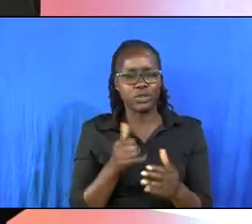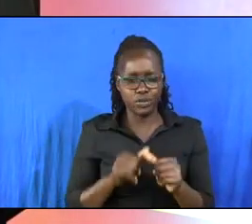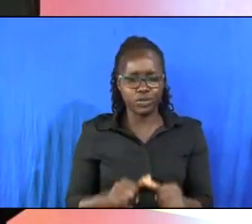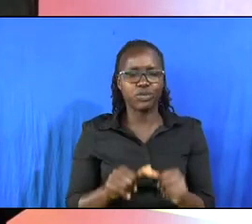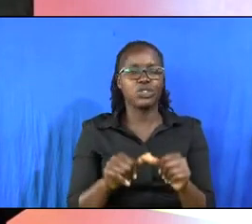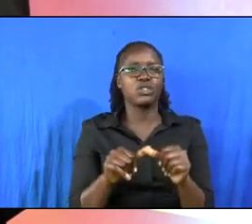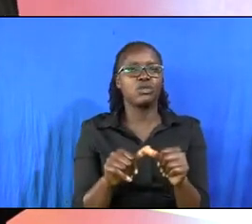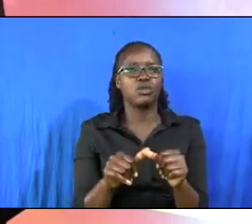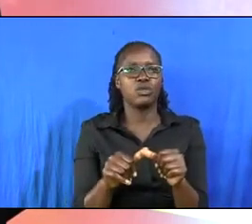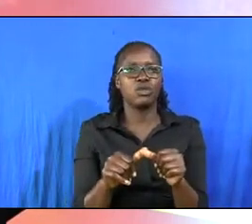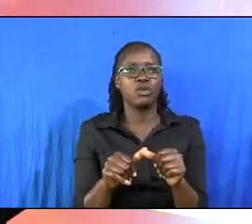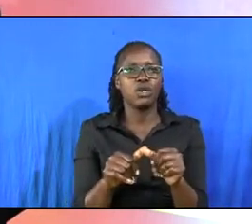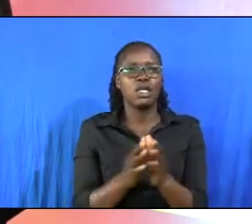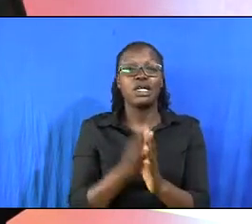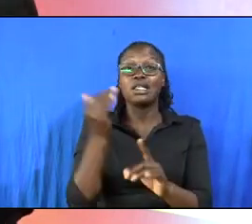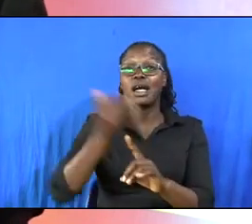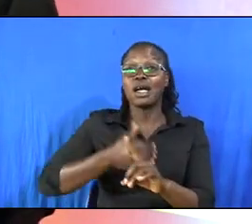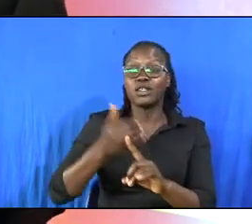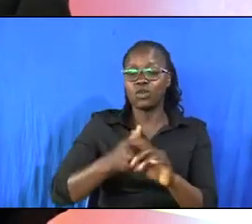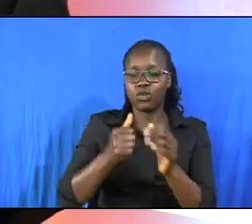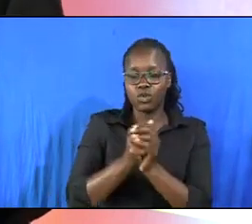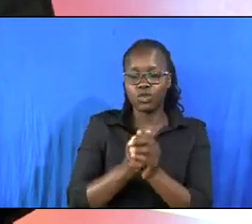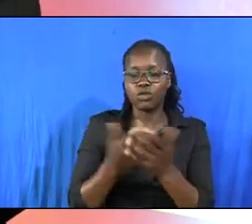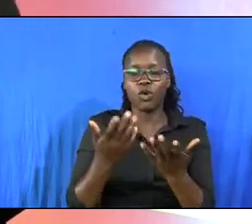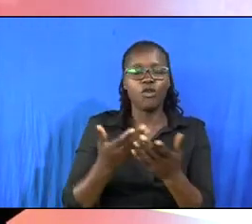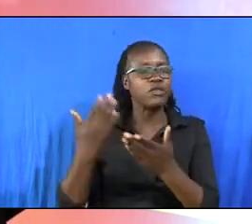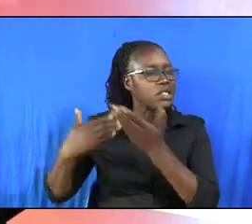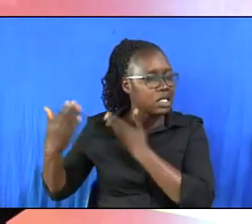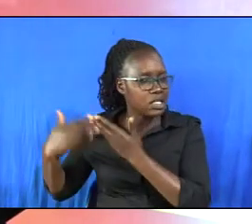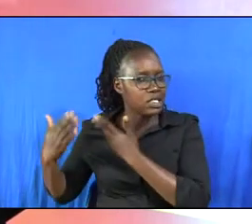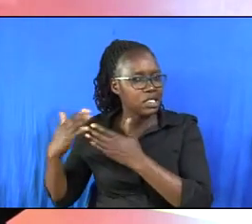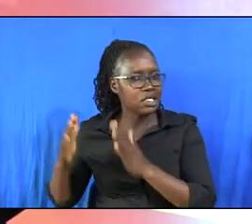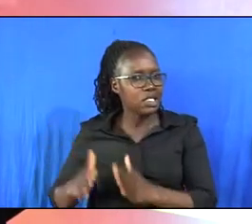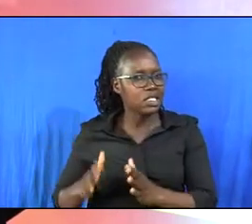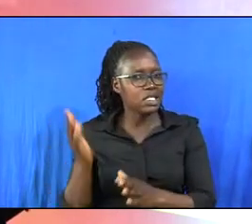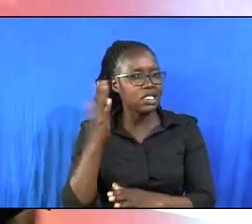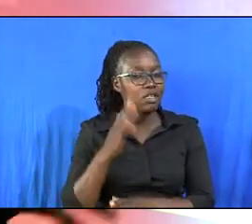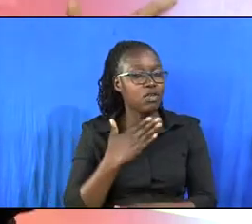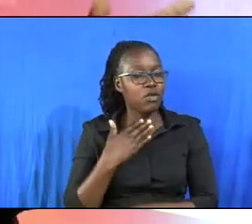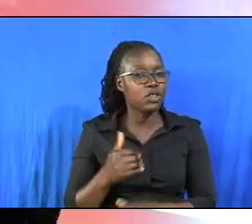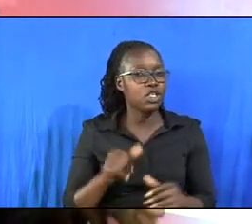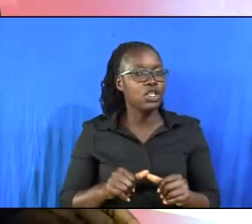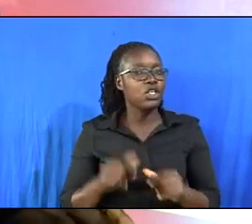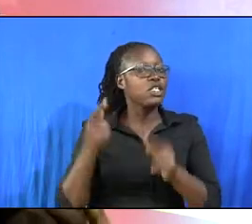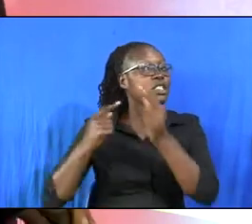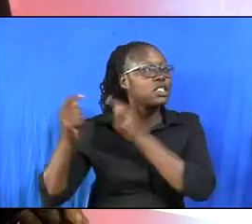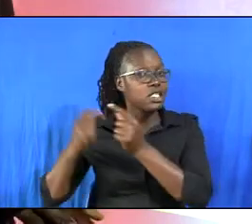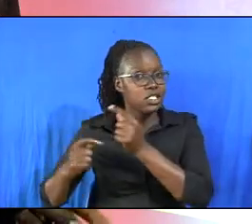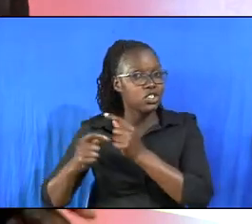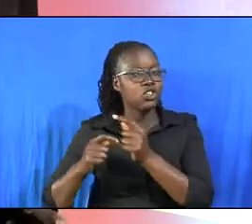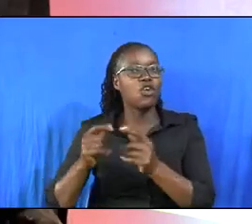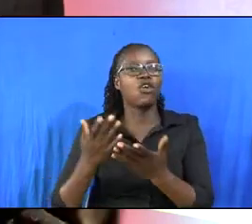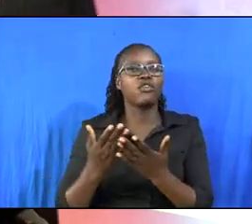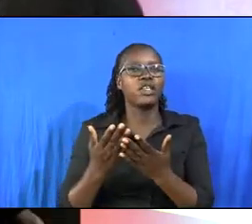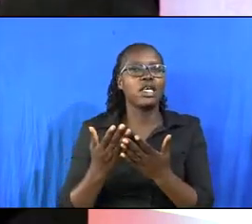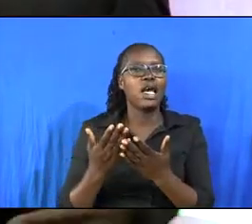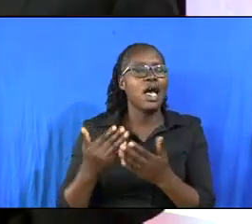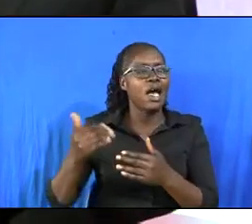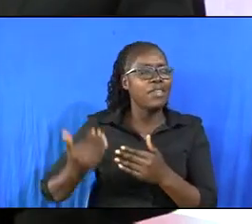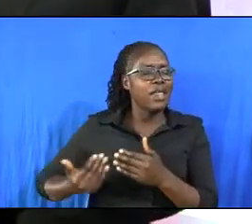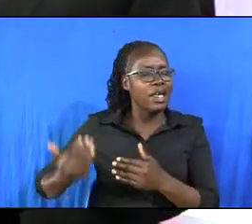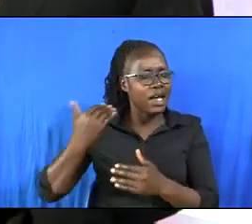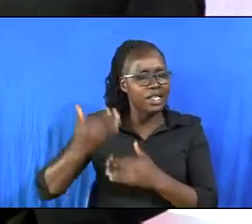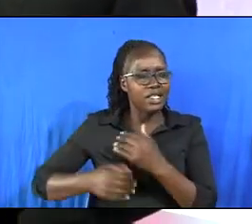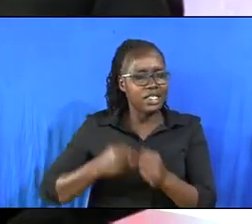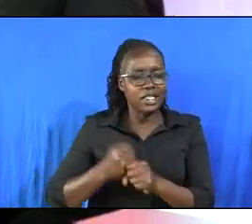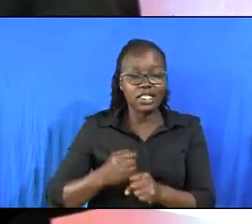continue in idolatry of his ancestors abraham did not want to continue in the traditions of the chaldeans where he